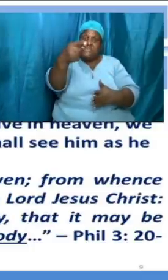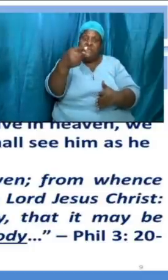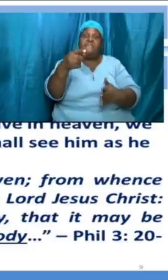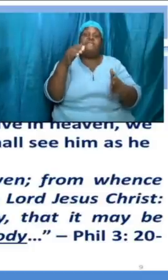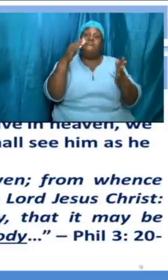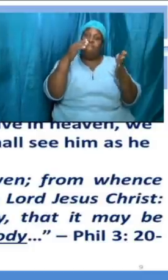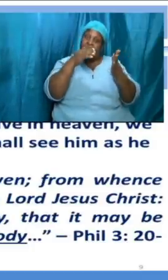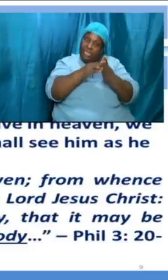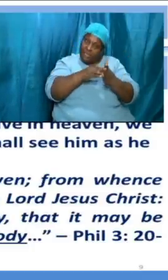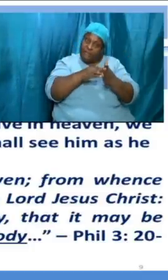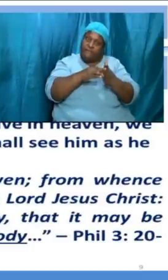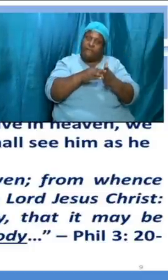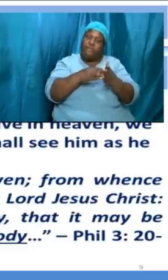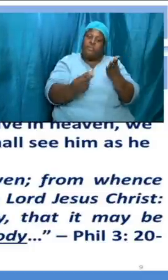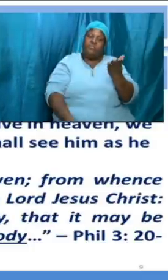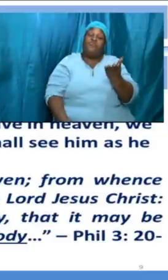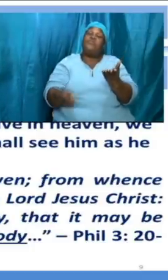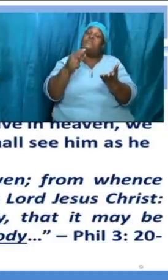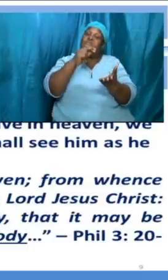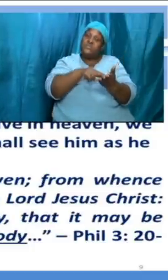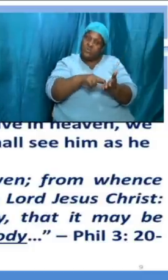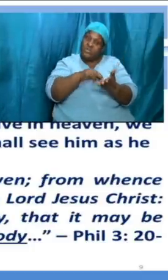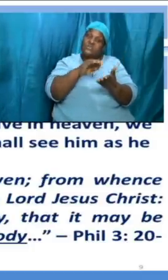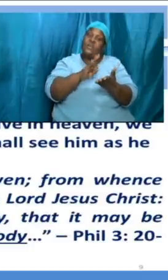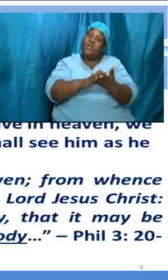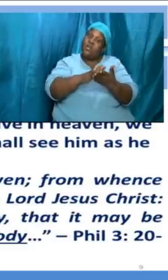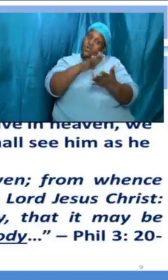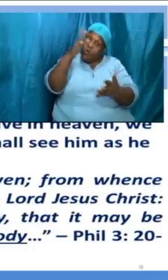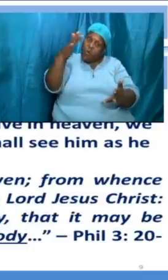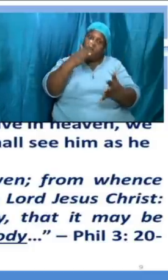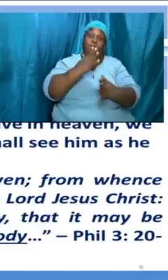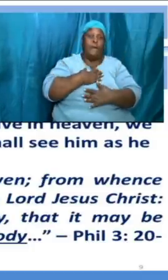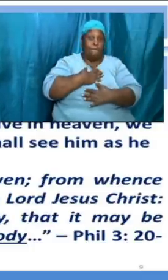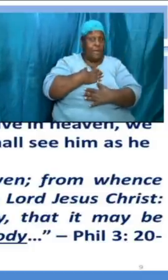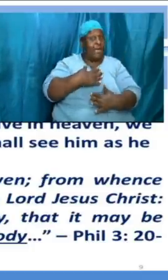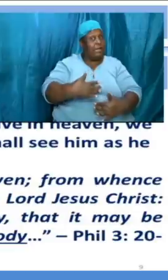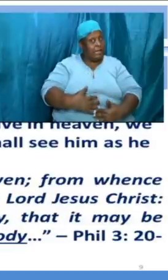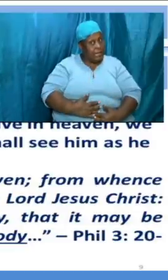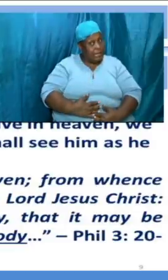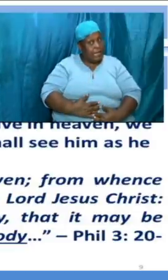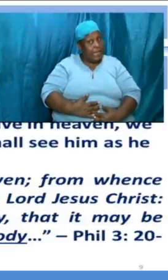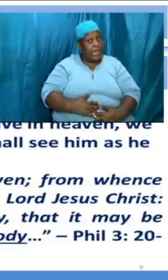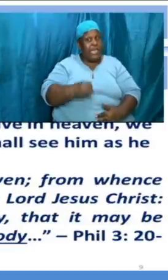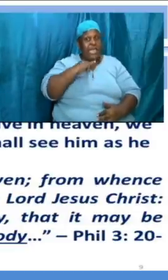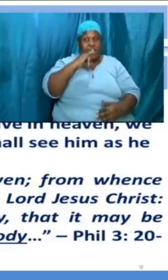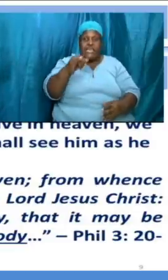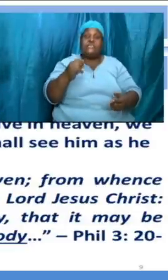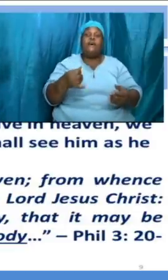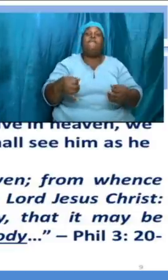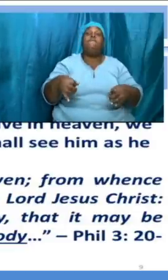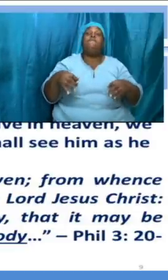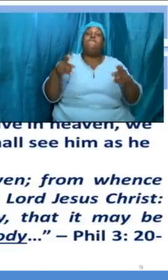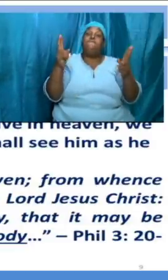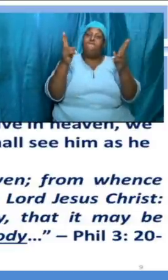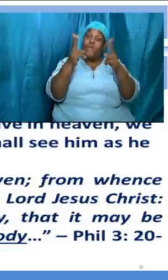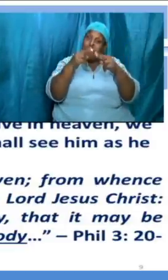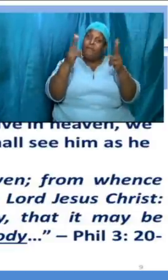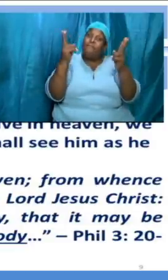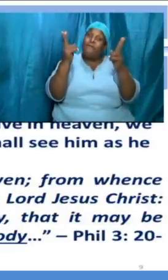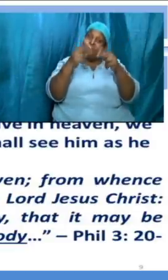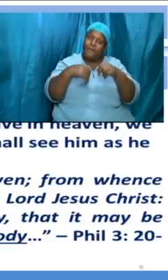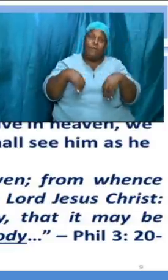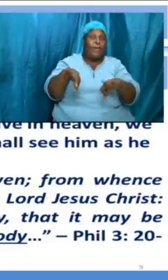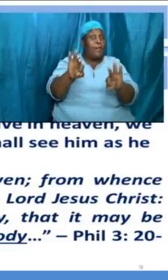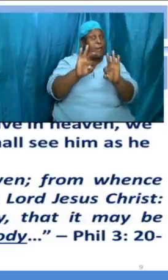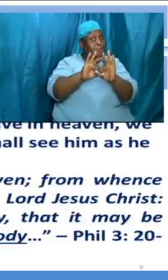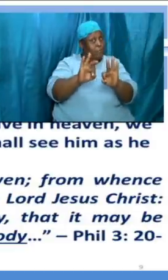that the resurrected glorified body is very important that we understand